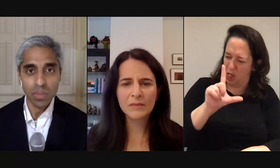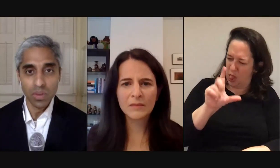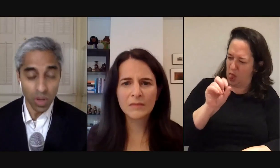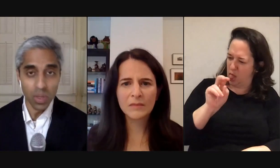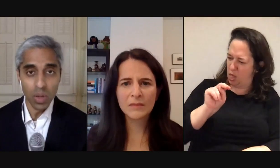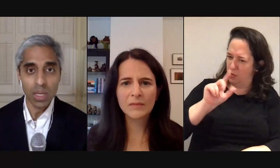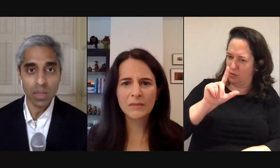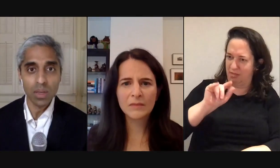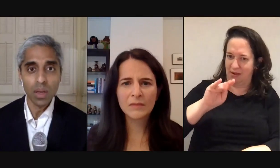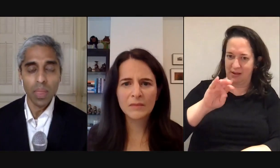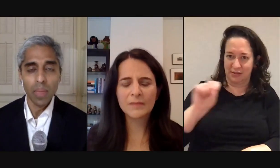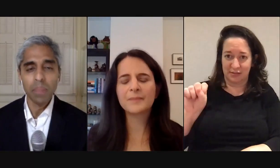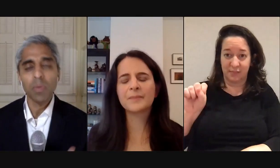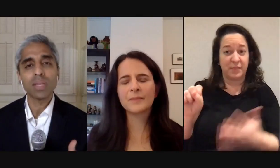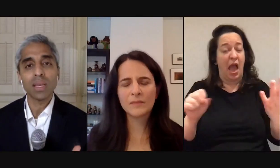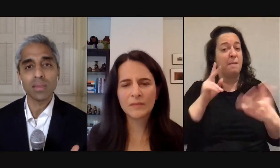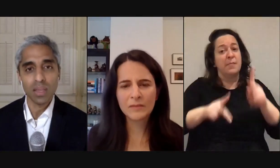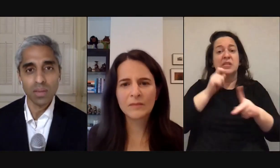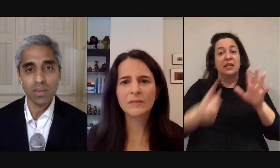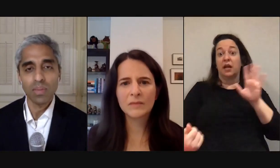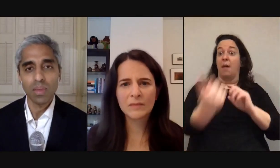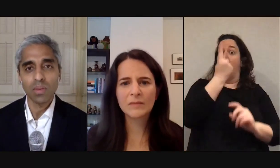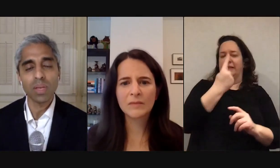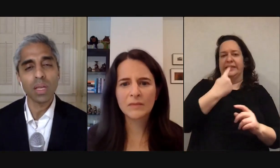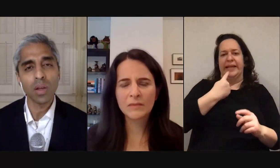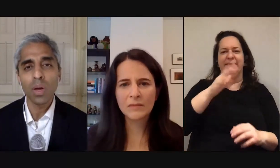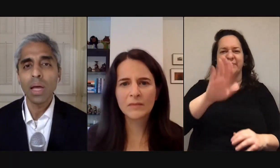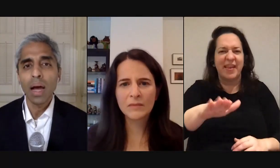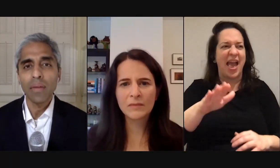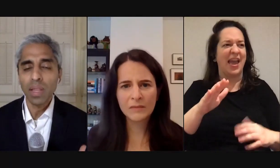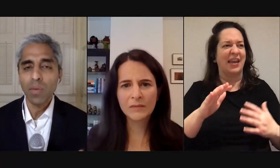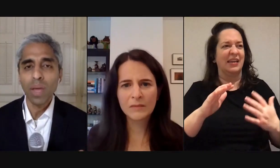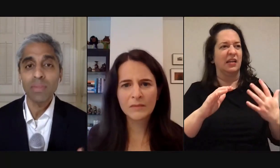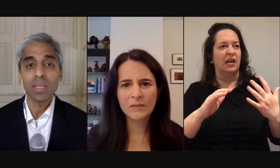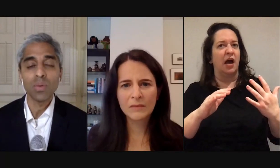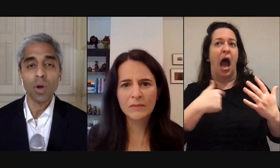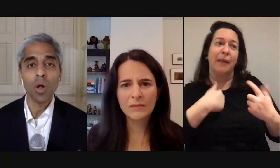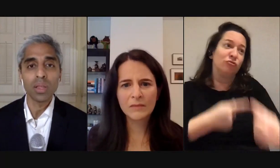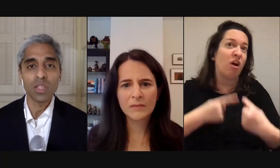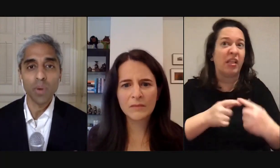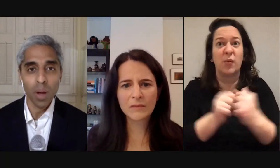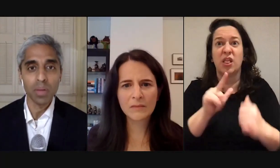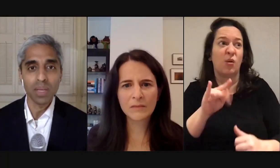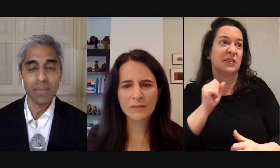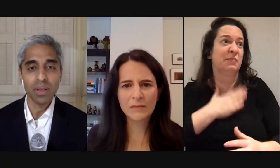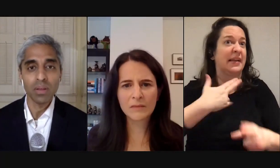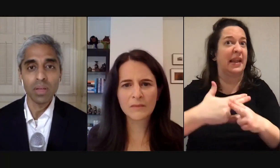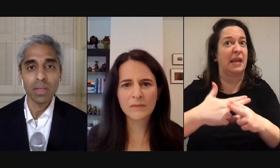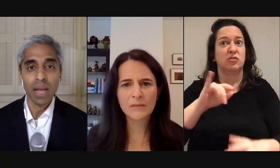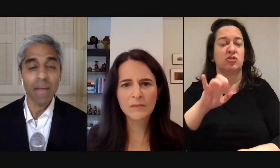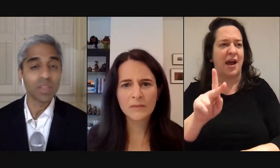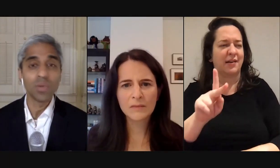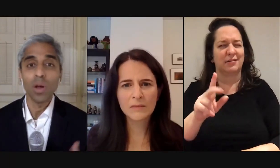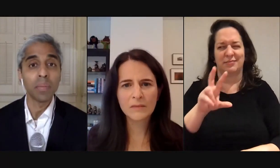I'm struggling with loneliness people would say things like this they'd say you know I feel like we have to deal with all of these problems and I